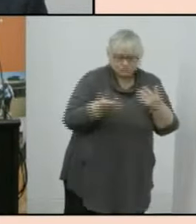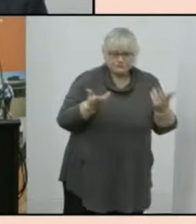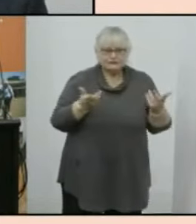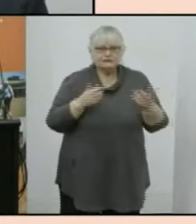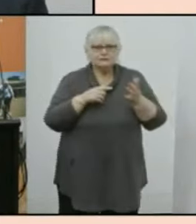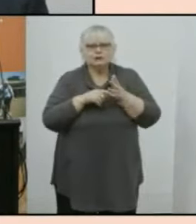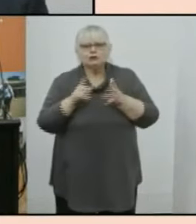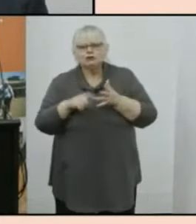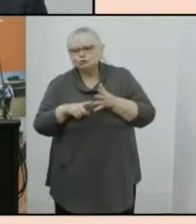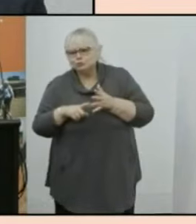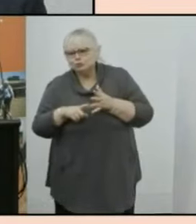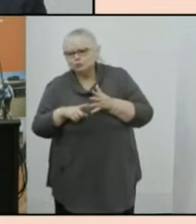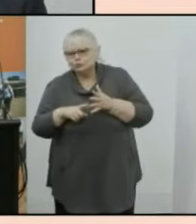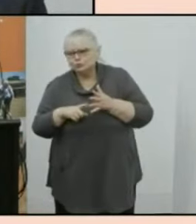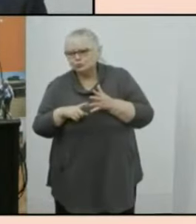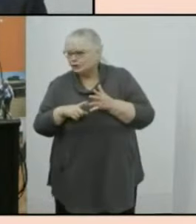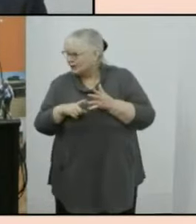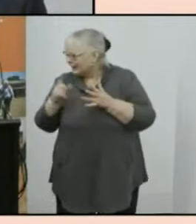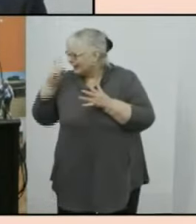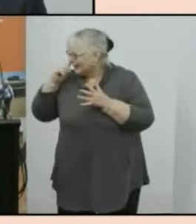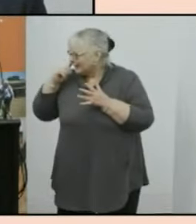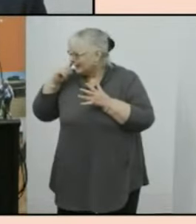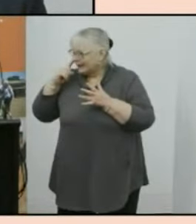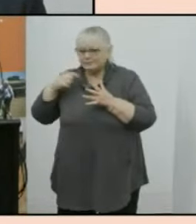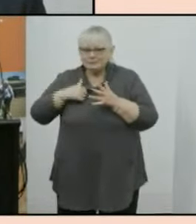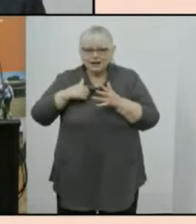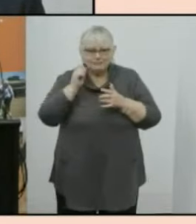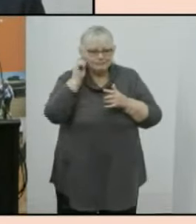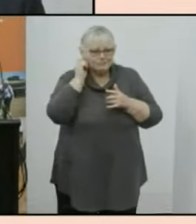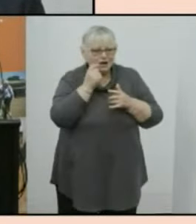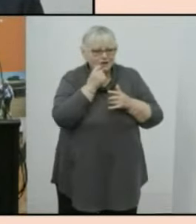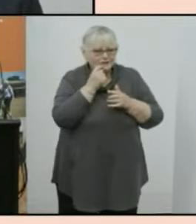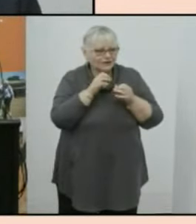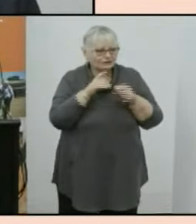i think my microphone has just cut out